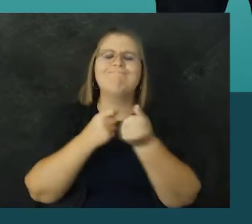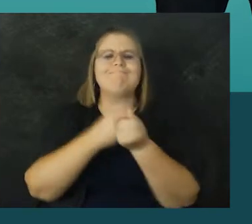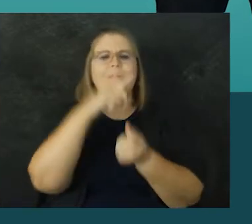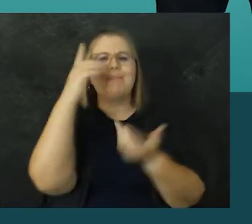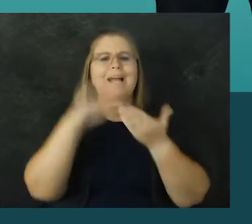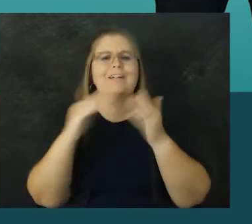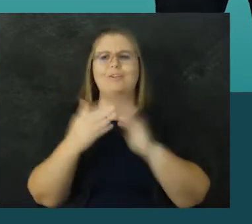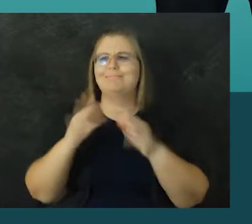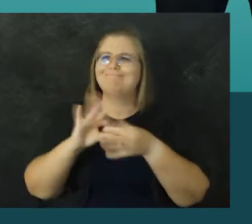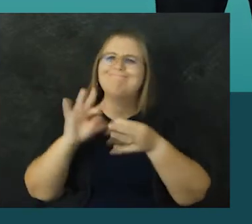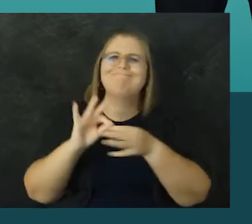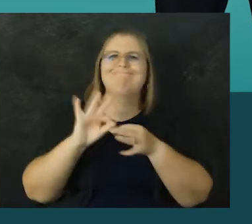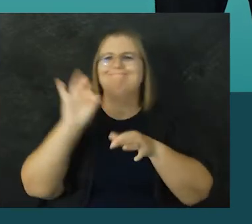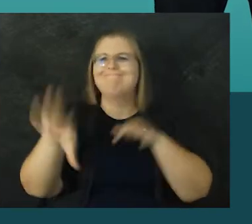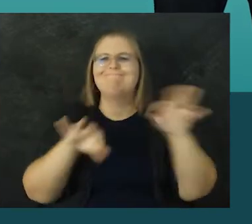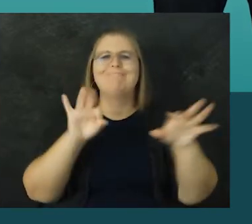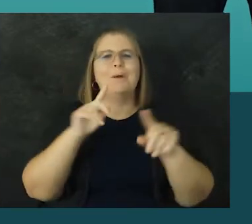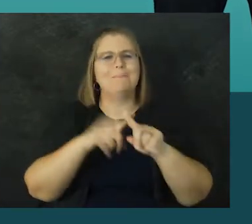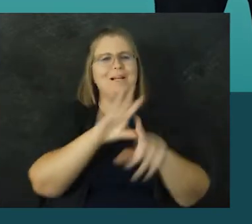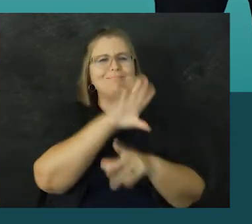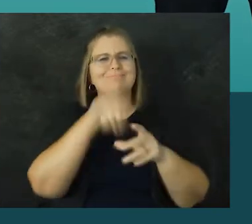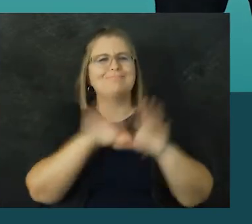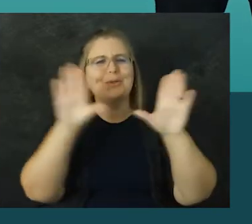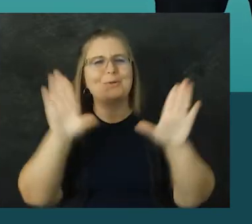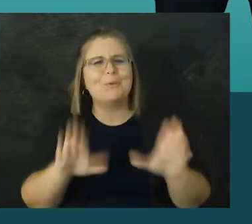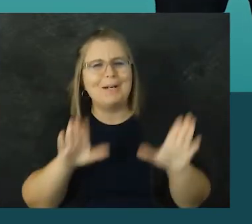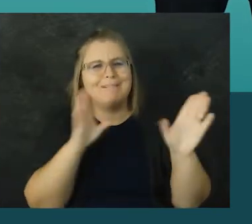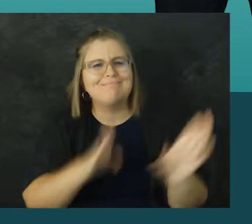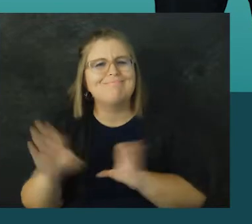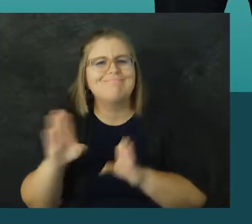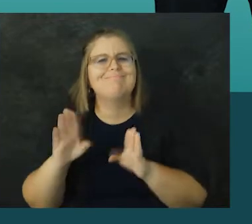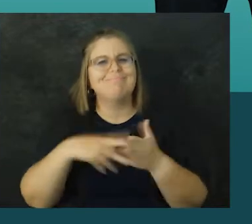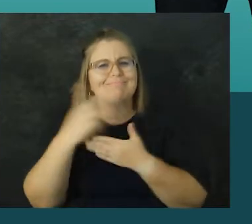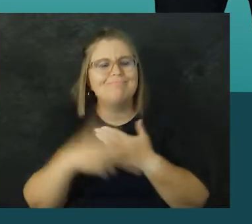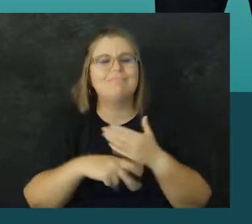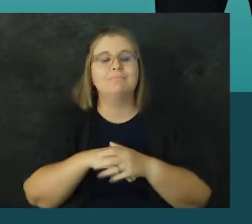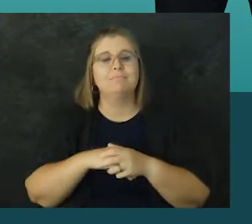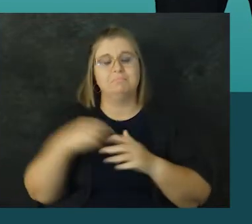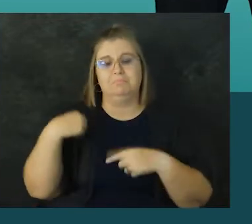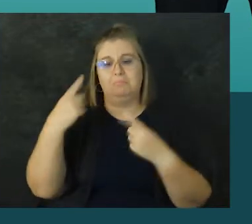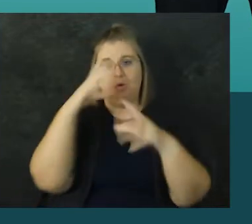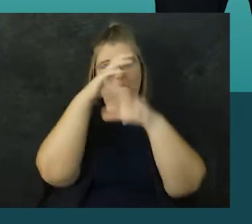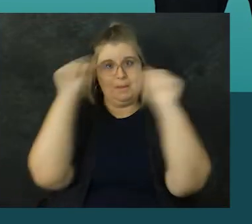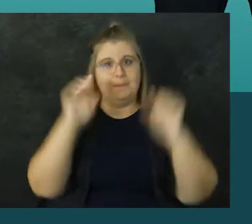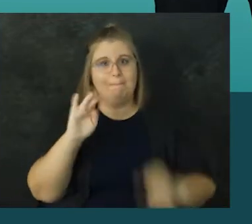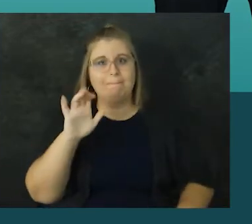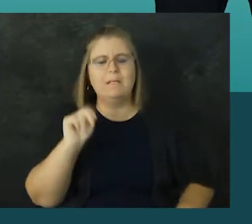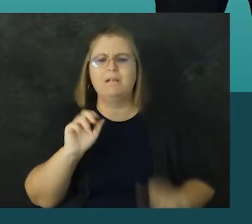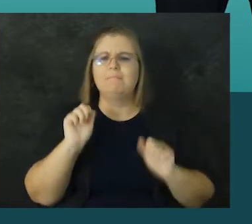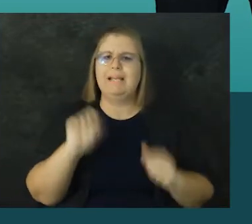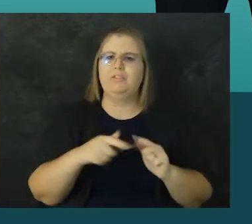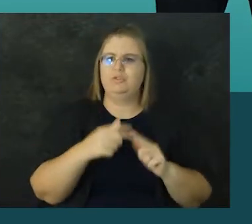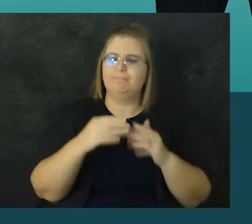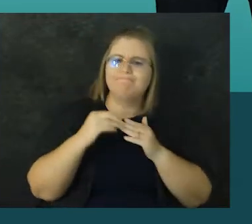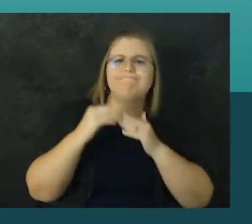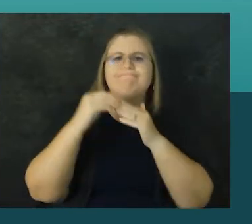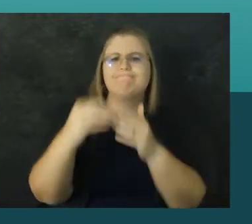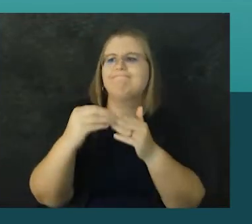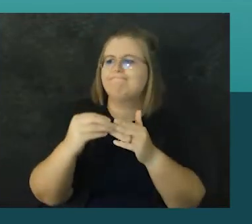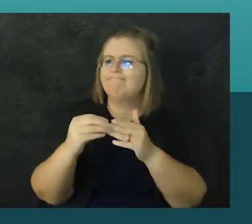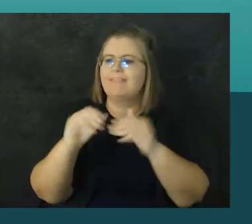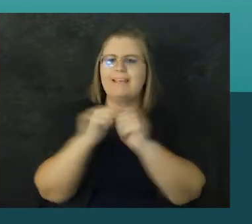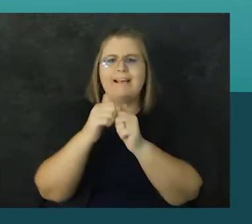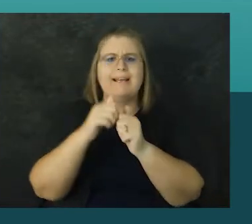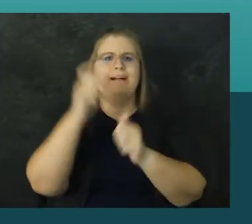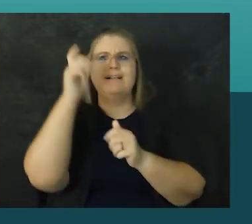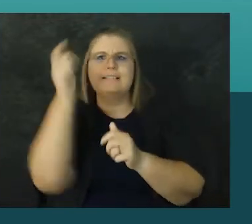been an honor to be the voice of the Black community and be involved in such great initiatives. As a president of BEND, I've been able to lead the way when it